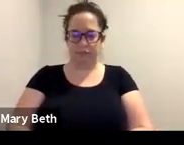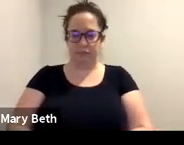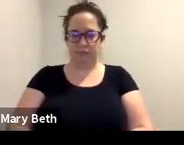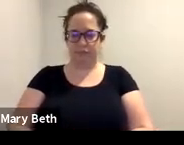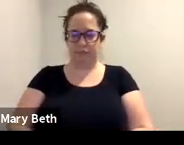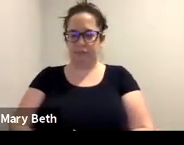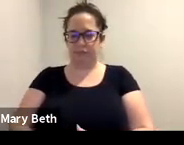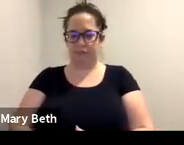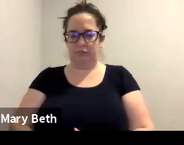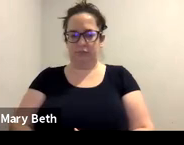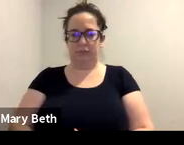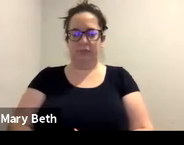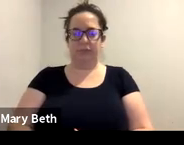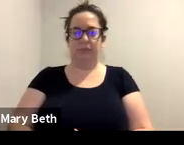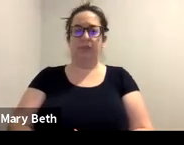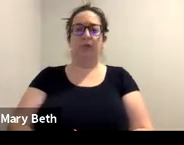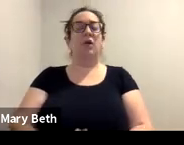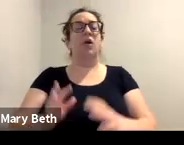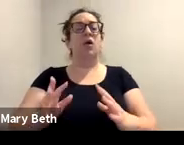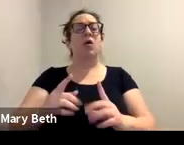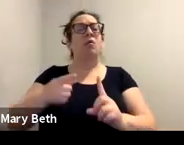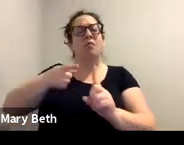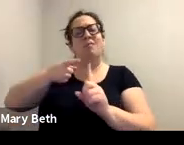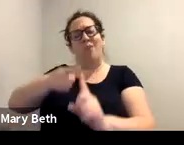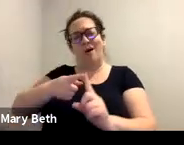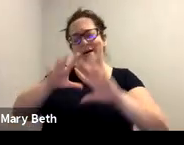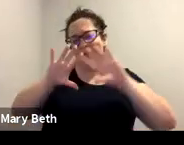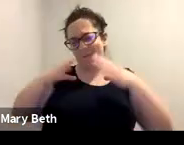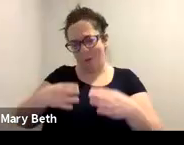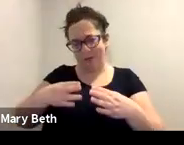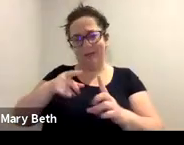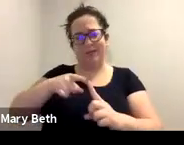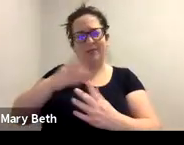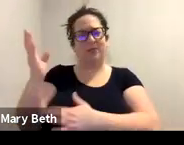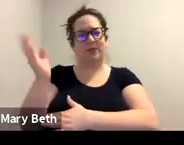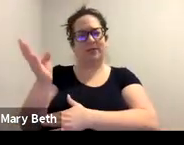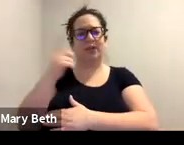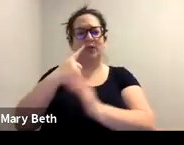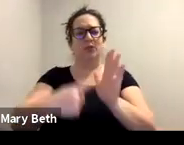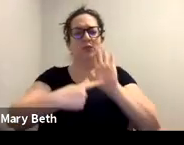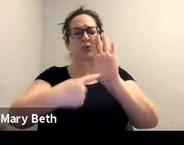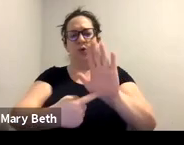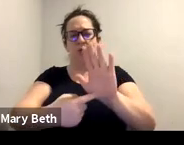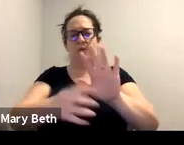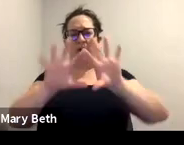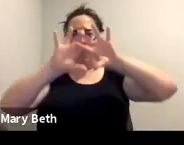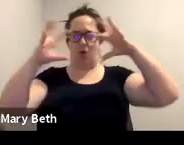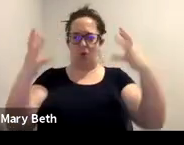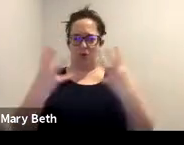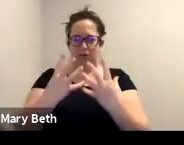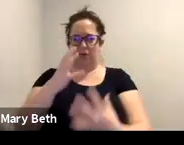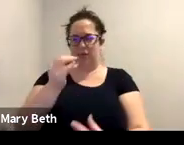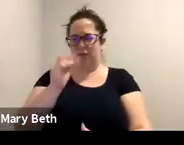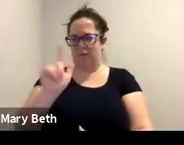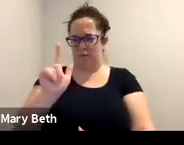the focus of this presentation is holistic civil legal options. Um, this, I think often when